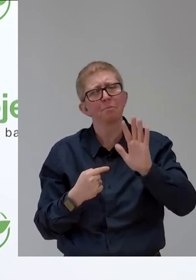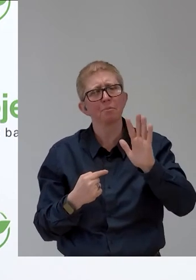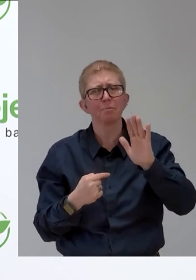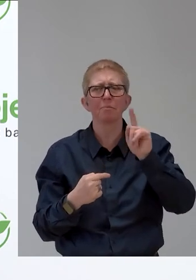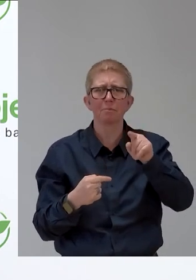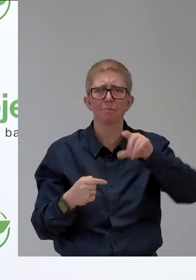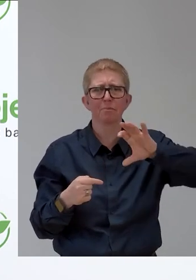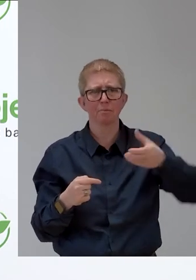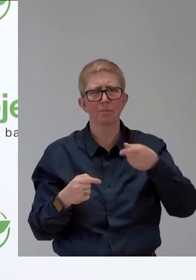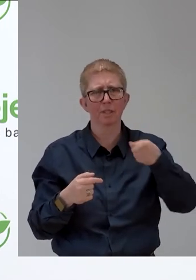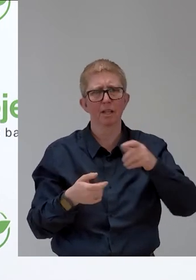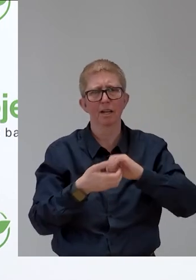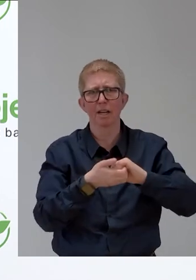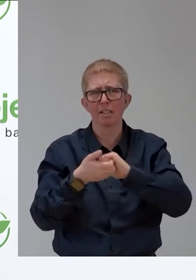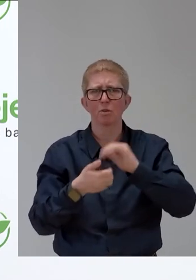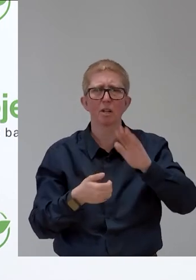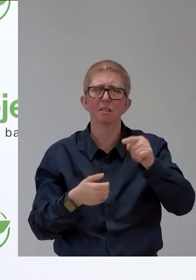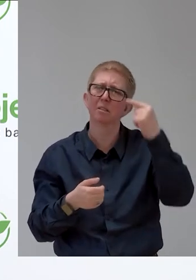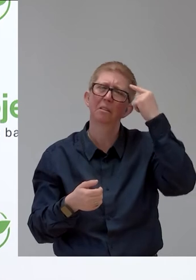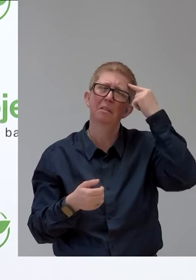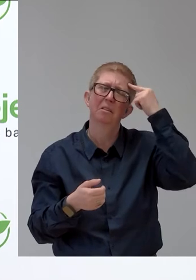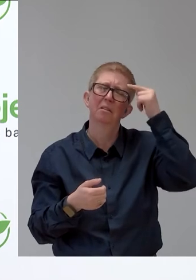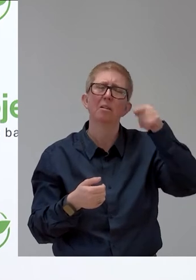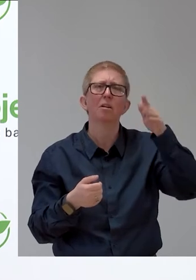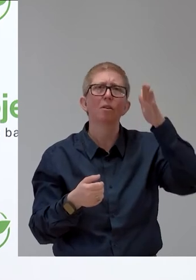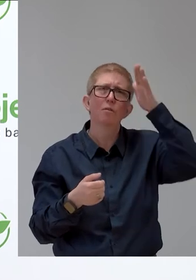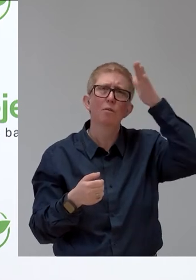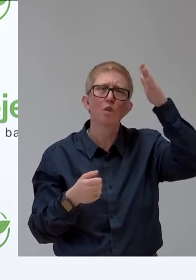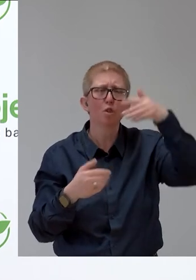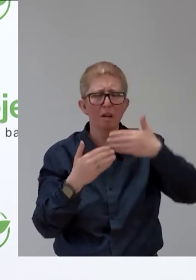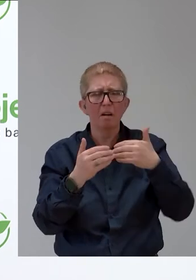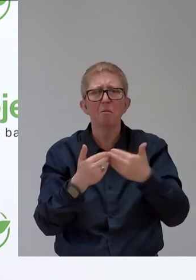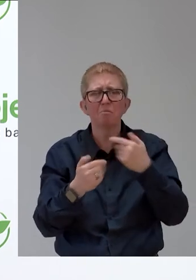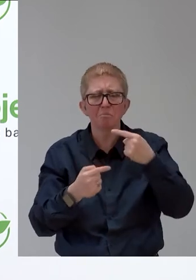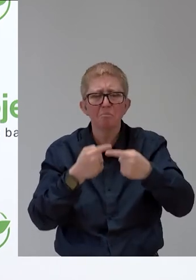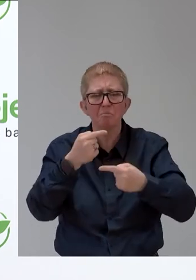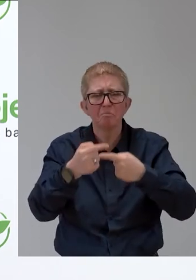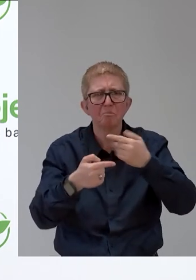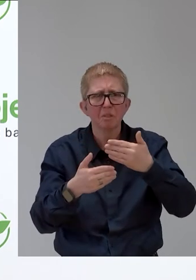want to be with your program on 3D in the years to come, where is it heading?